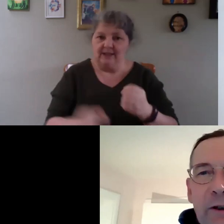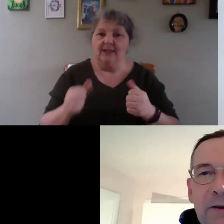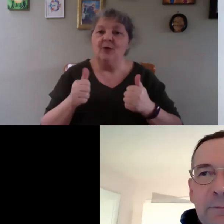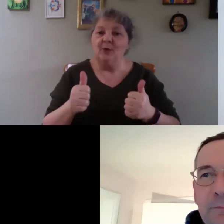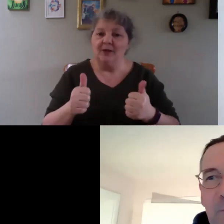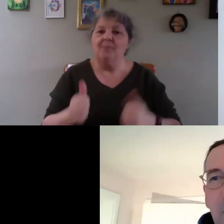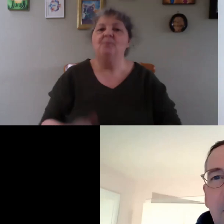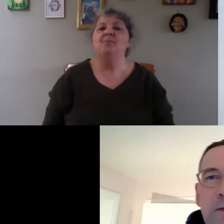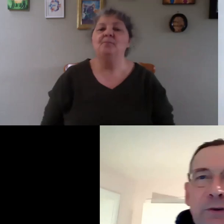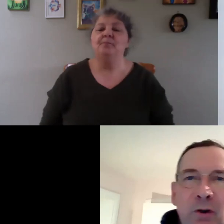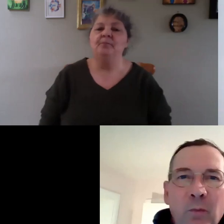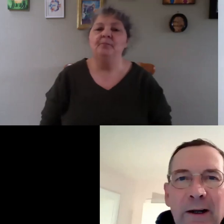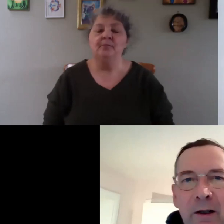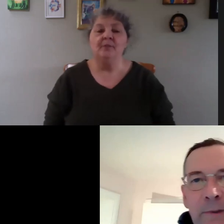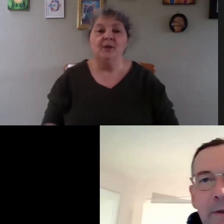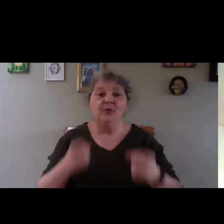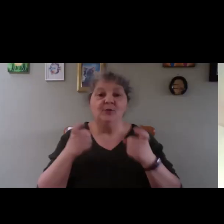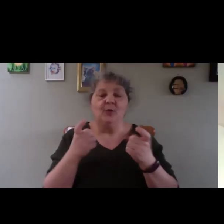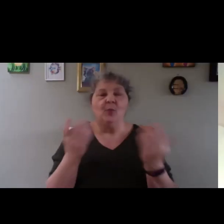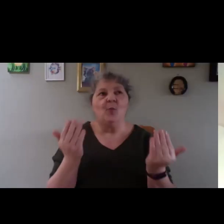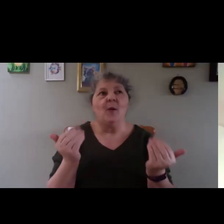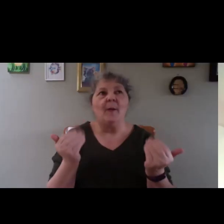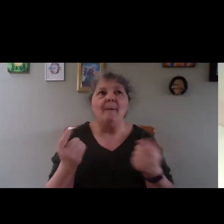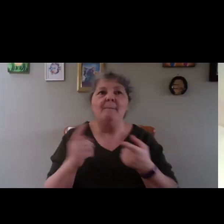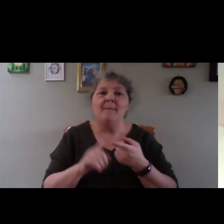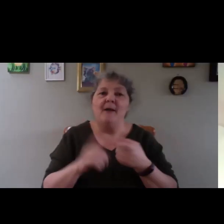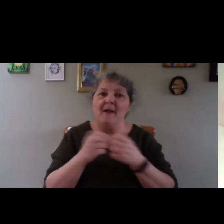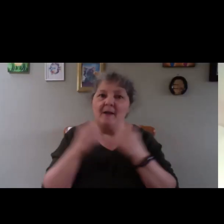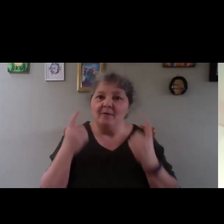Merci, Frank. So, welcome, everybody.